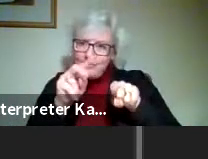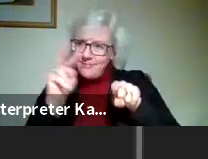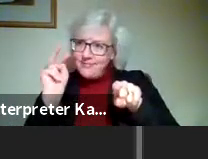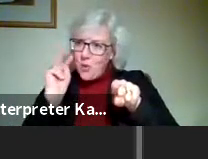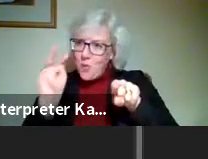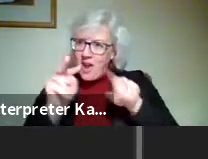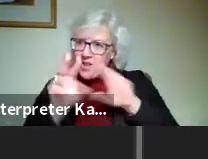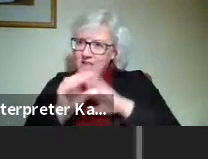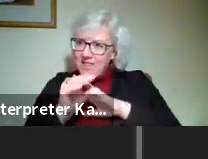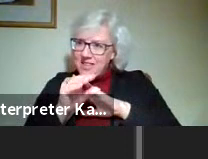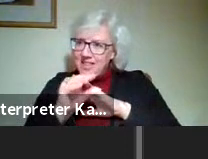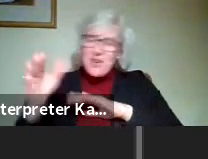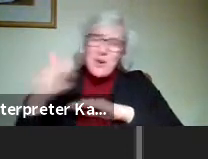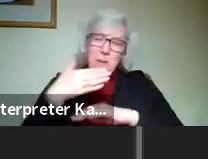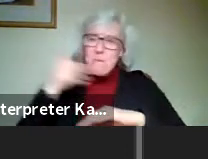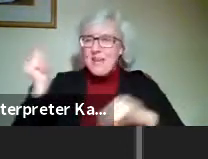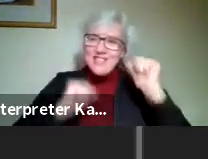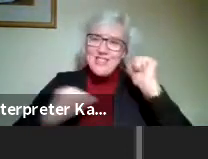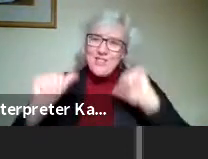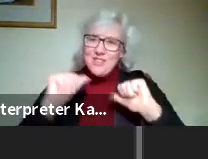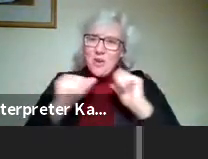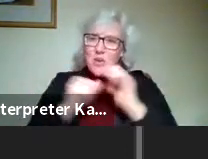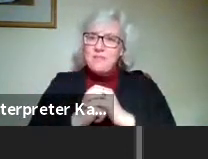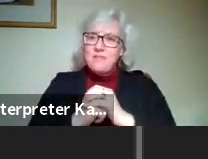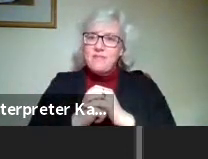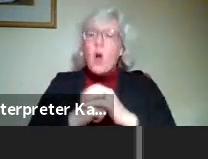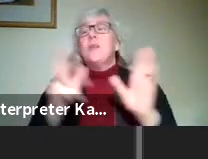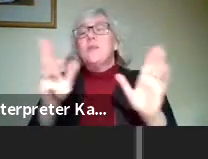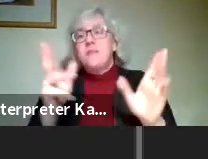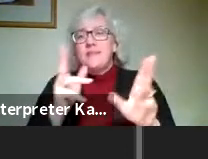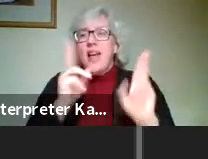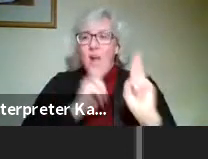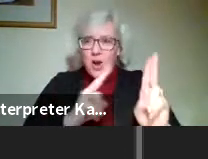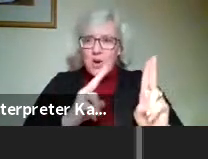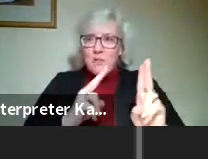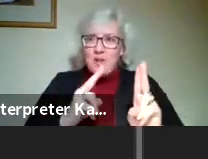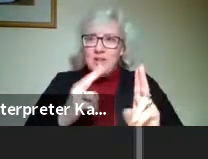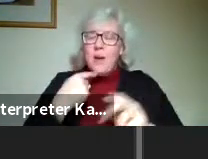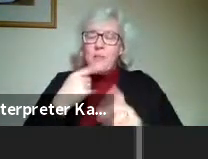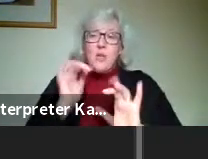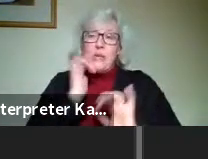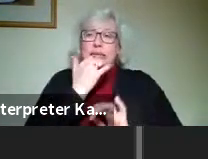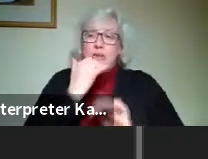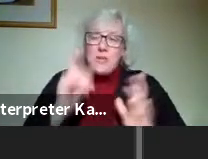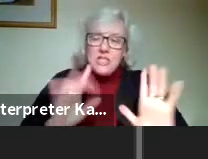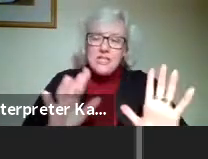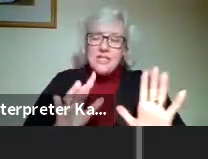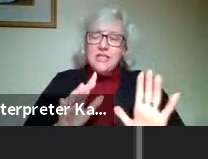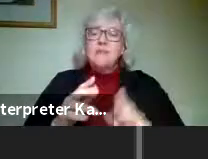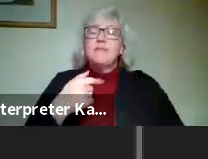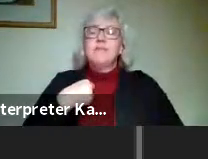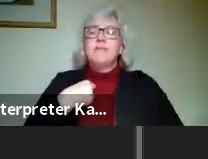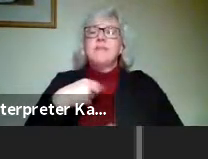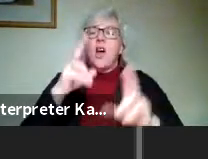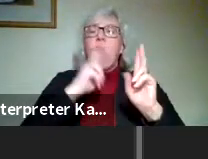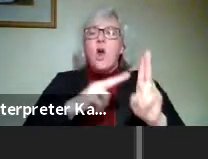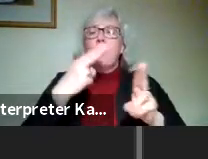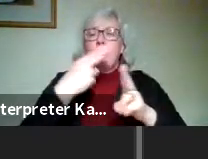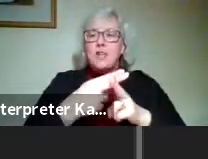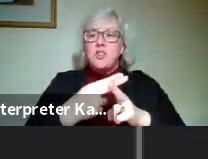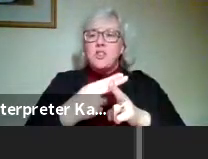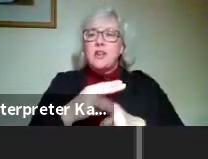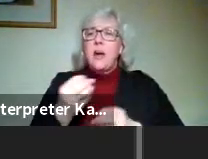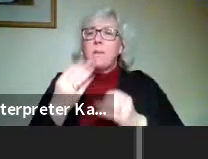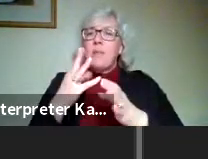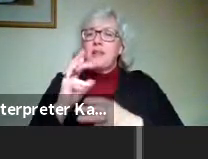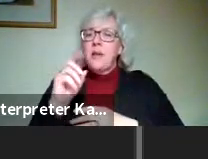video that won Best of Show. Honorable mention, correction there, honorable mention in the multimedia and web category.